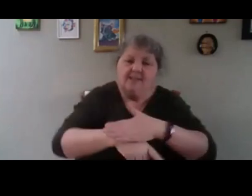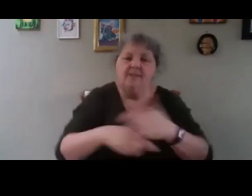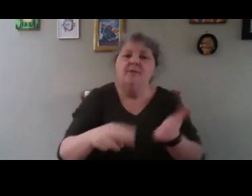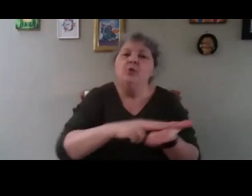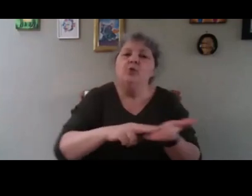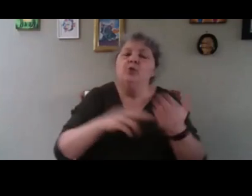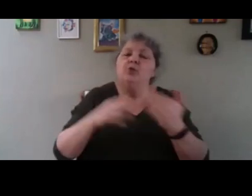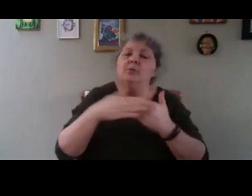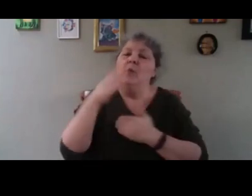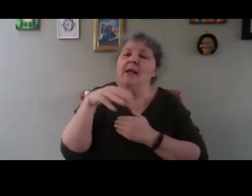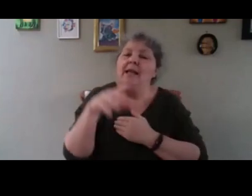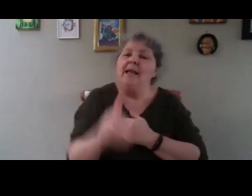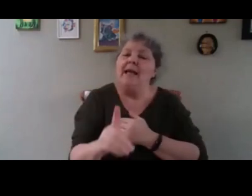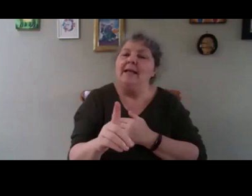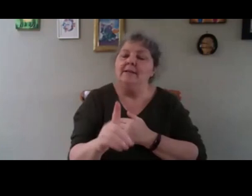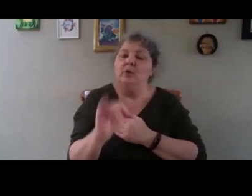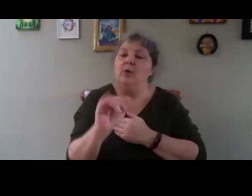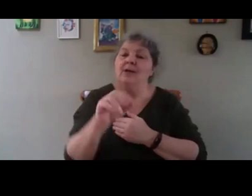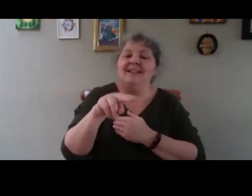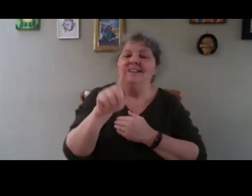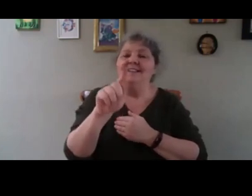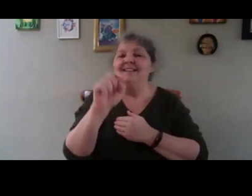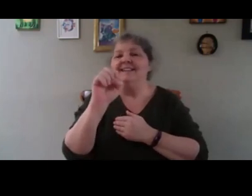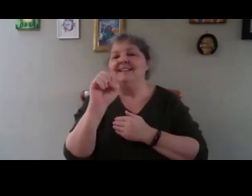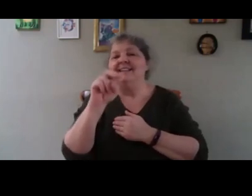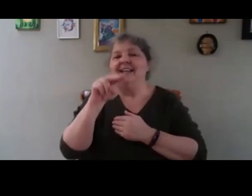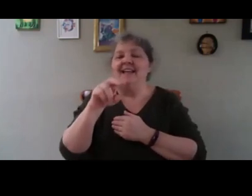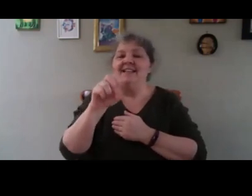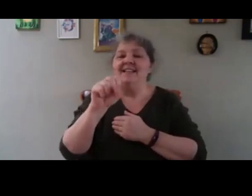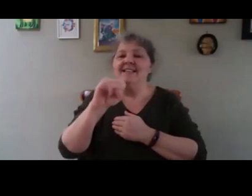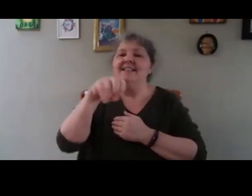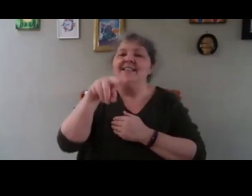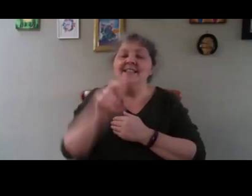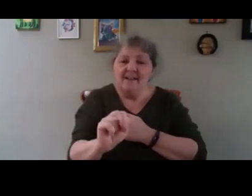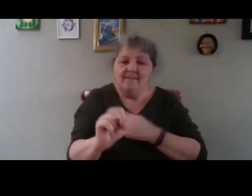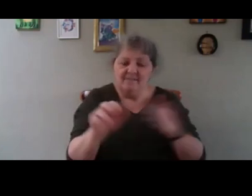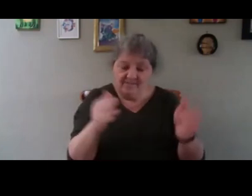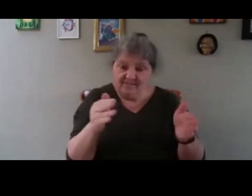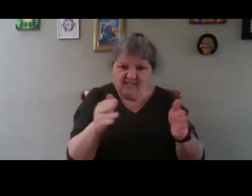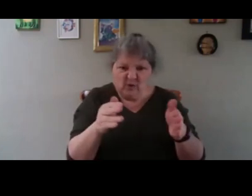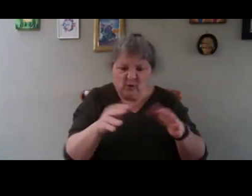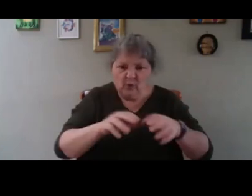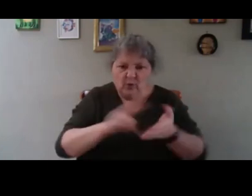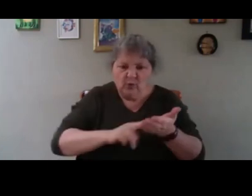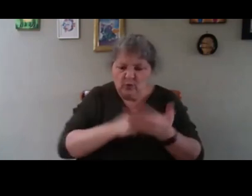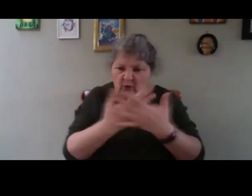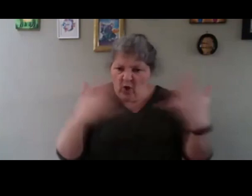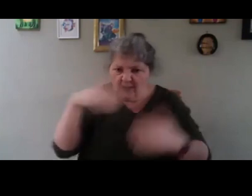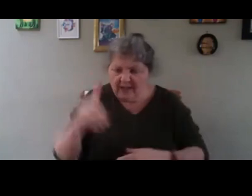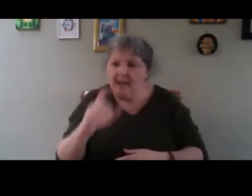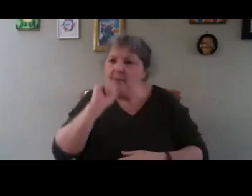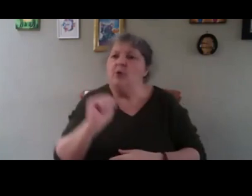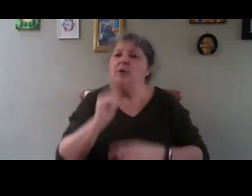and there is nothing left for insects and they are vanishing now. There is nothing left for birds